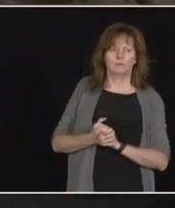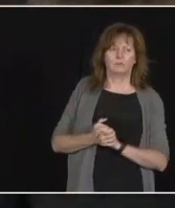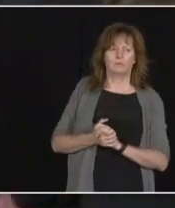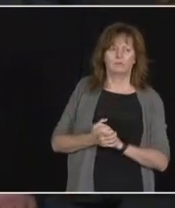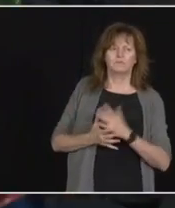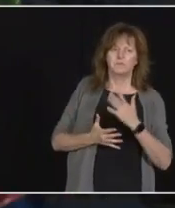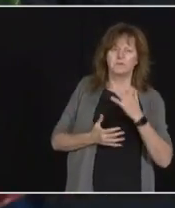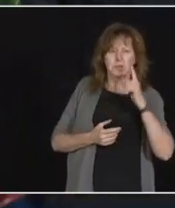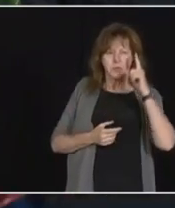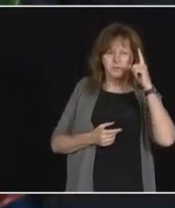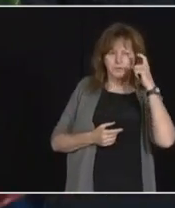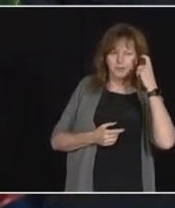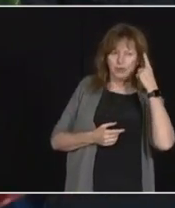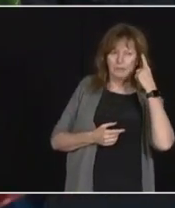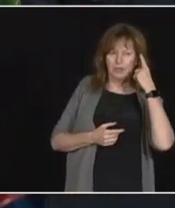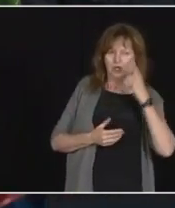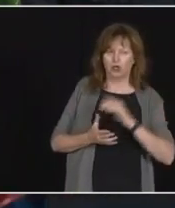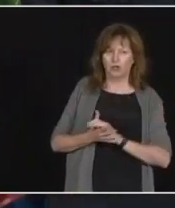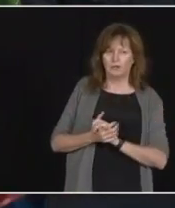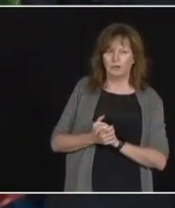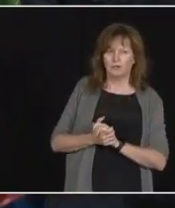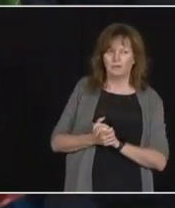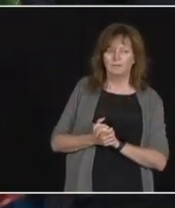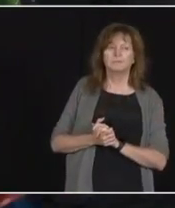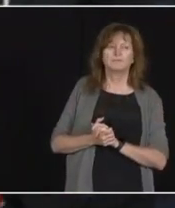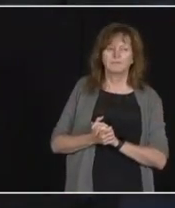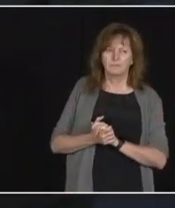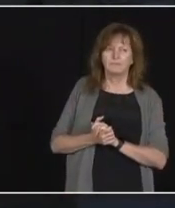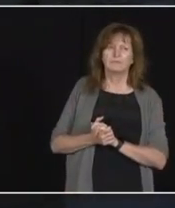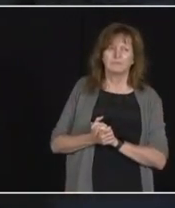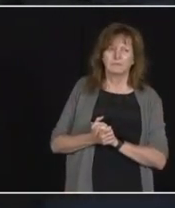does mean that you then move to an outreach model.